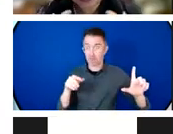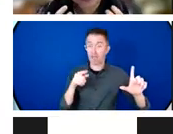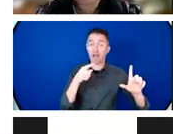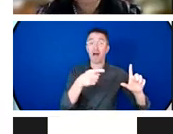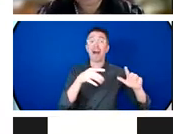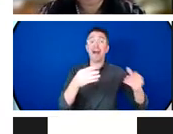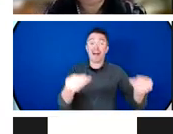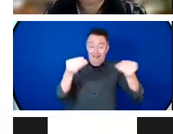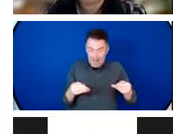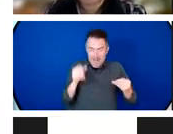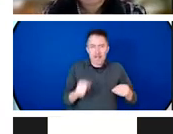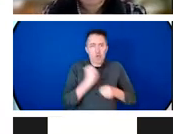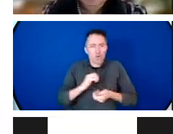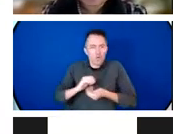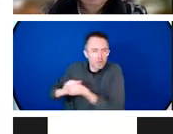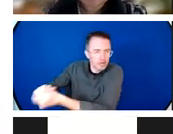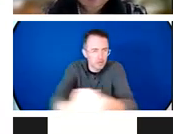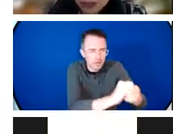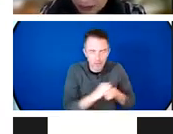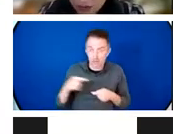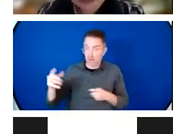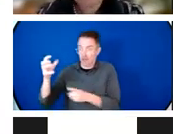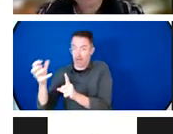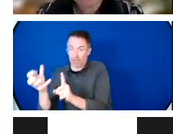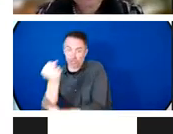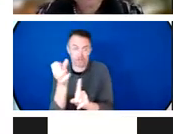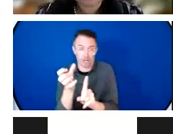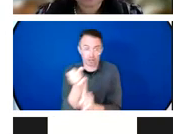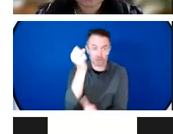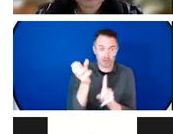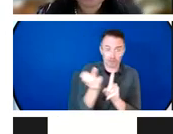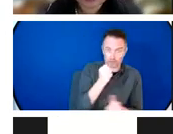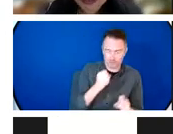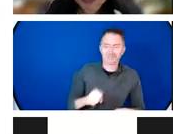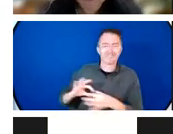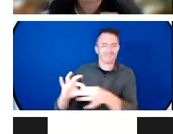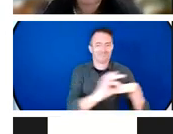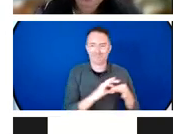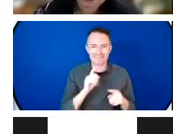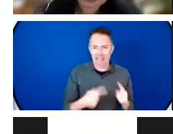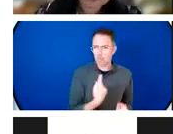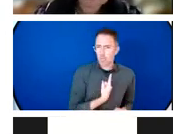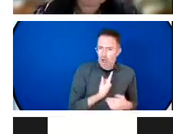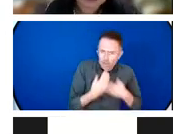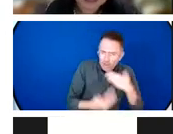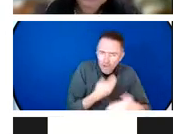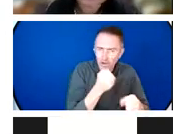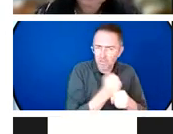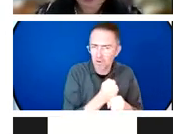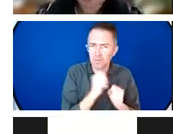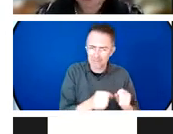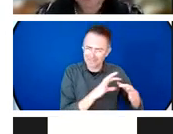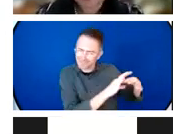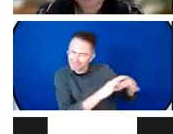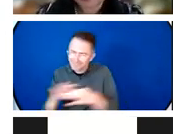ensure that we can influence these really important processes that country and that translate from plans